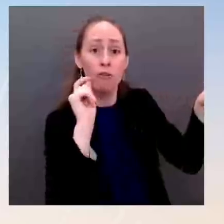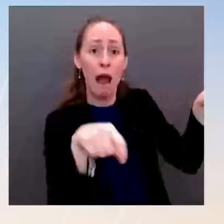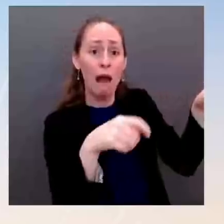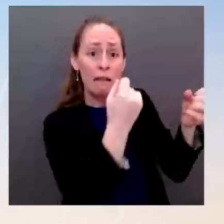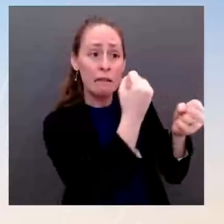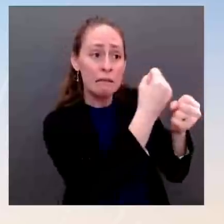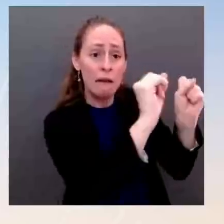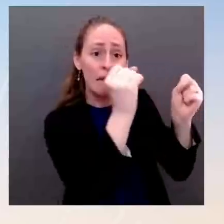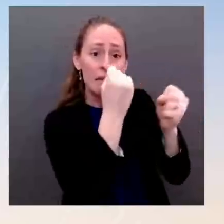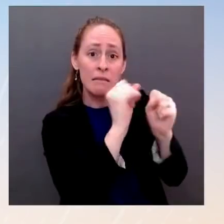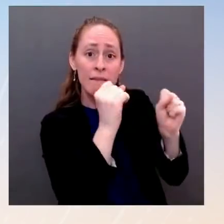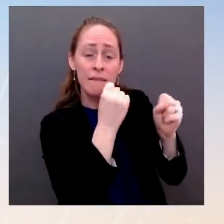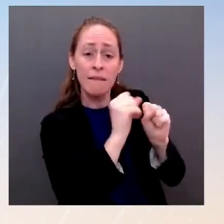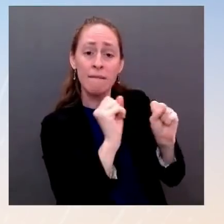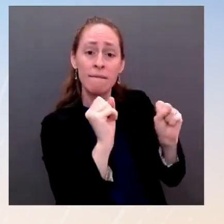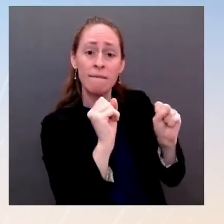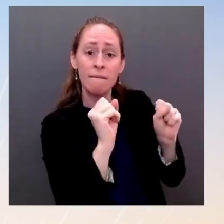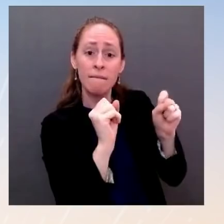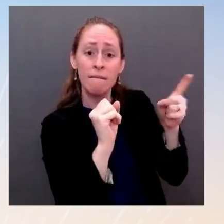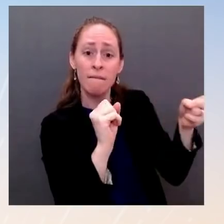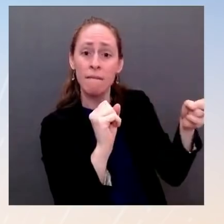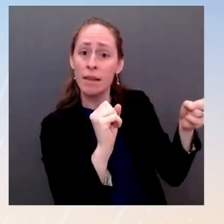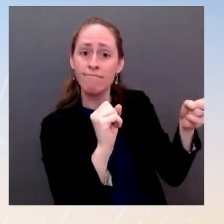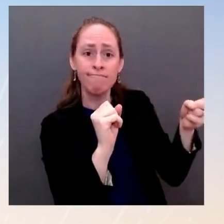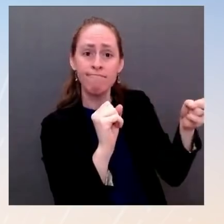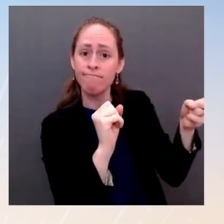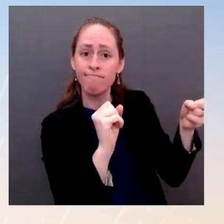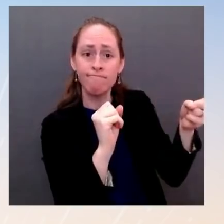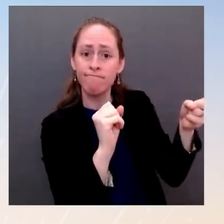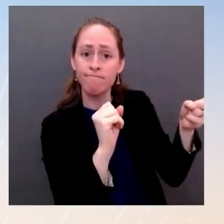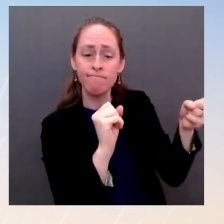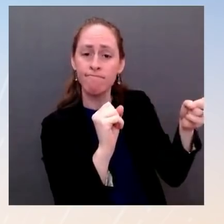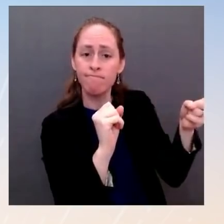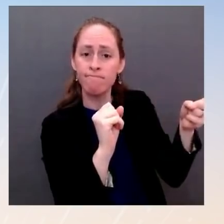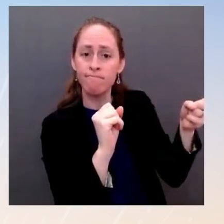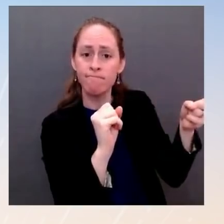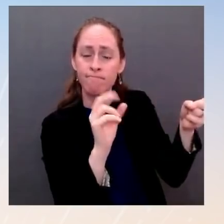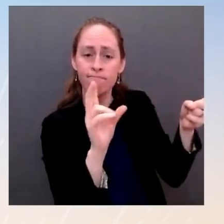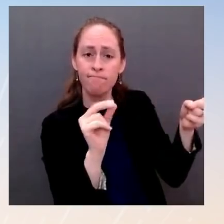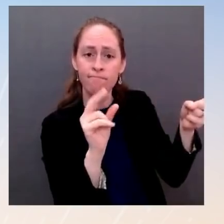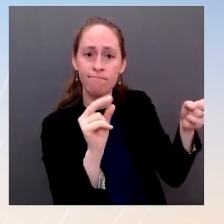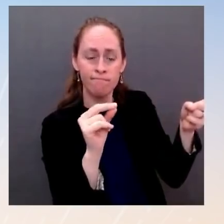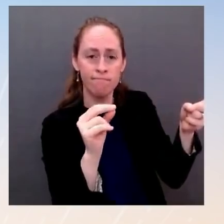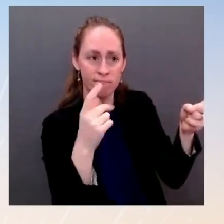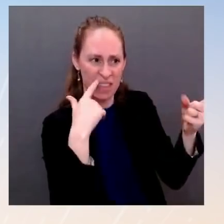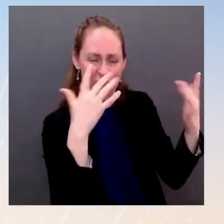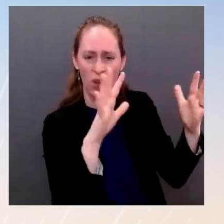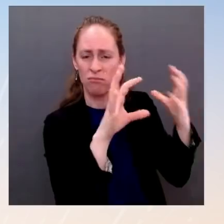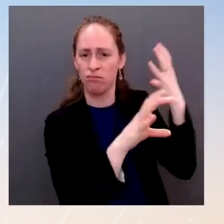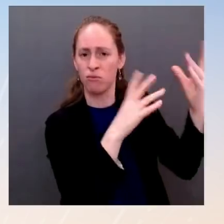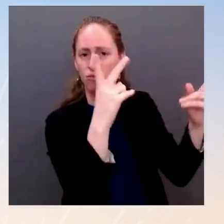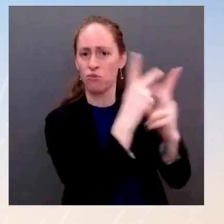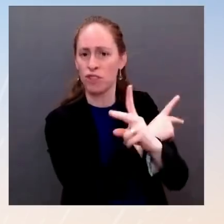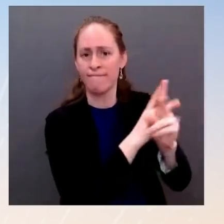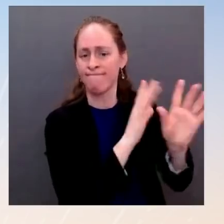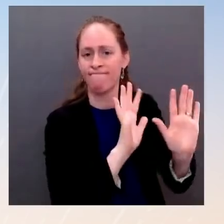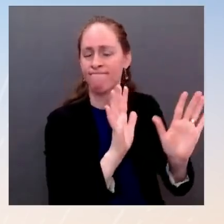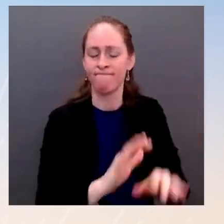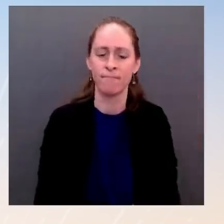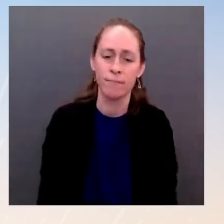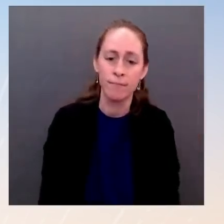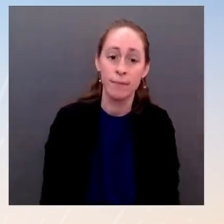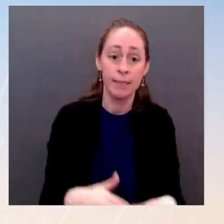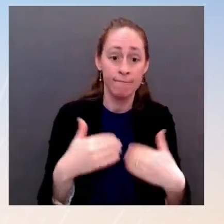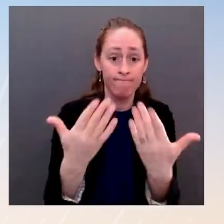The The I know you don't want to get into the intelligence, but can you give us any sense, what has changed over the past